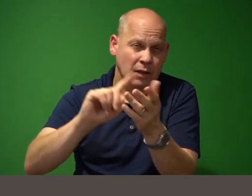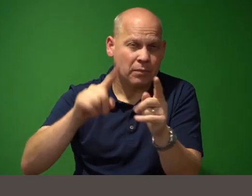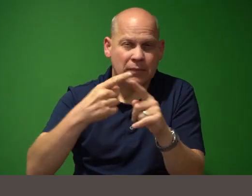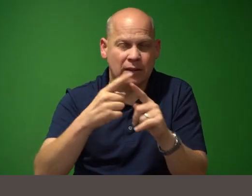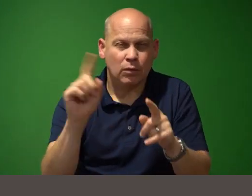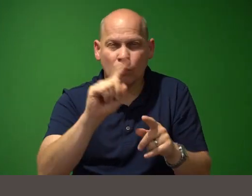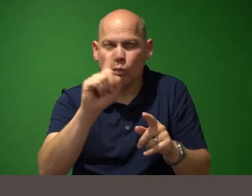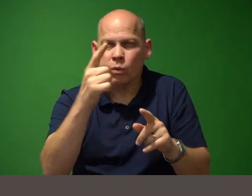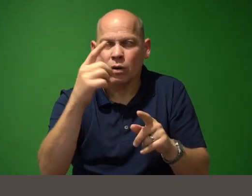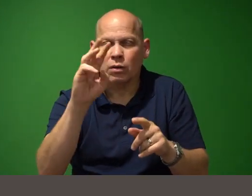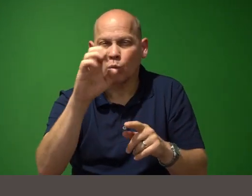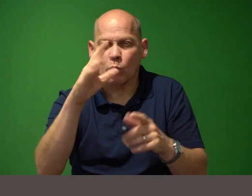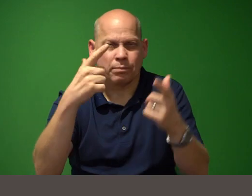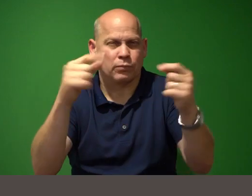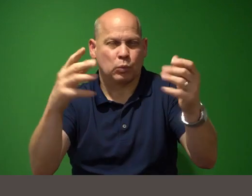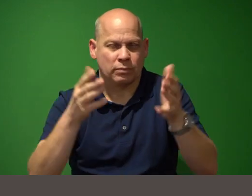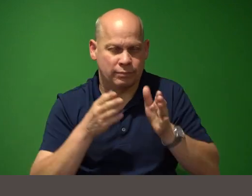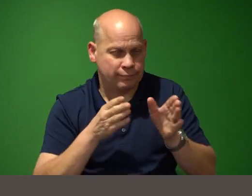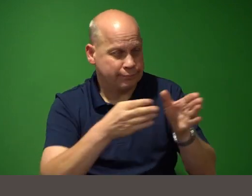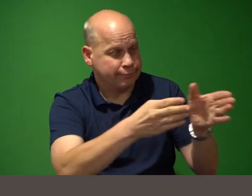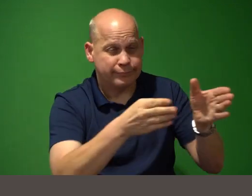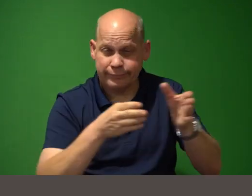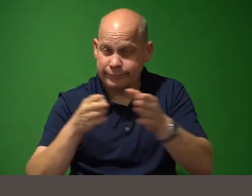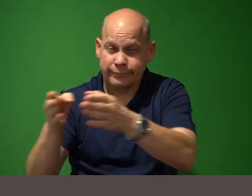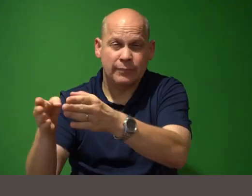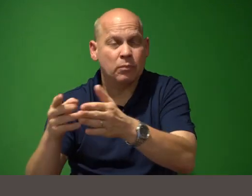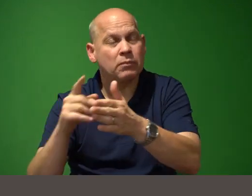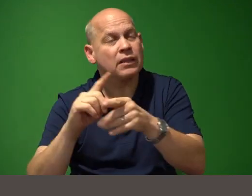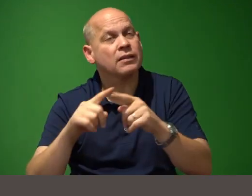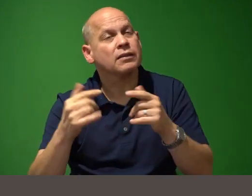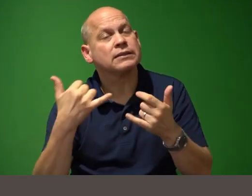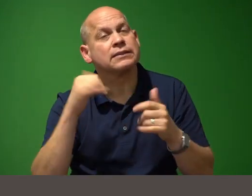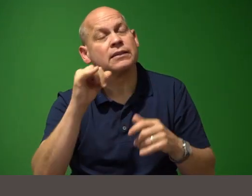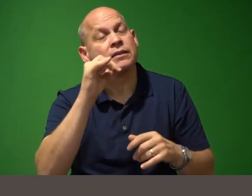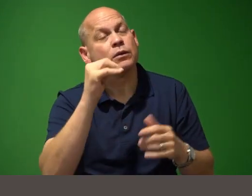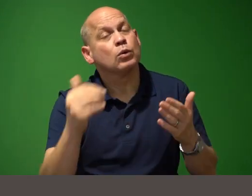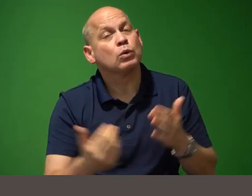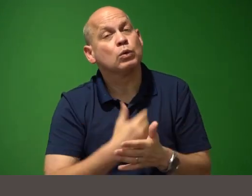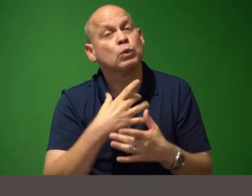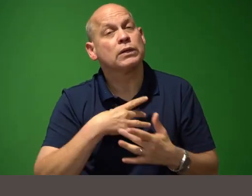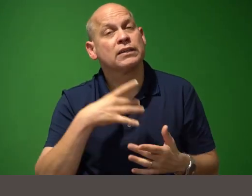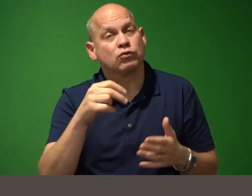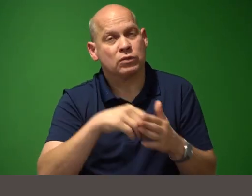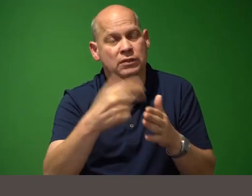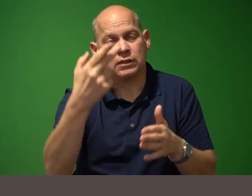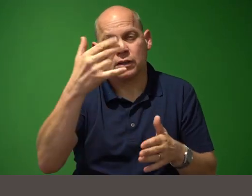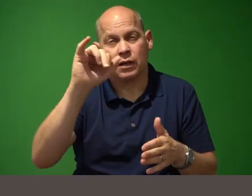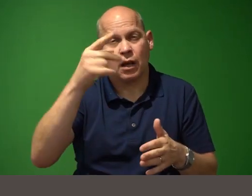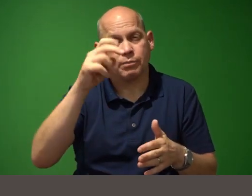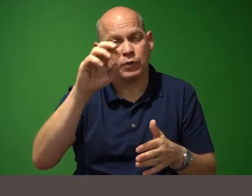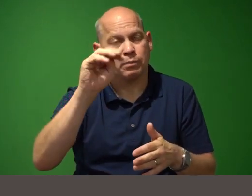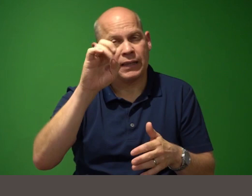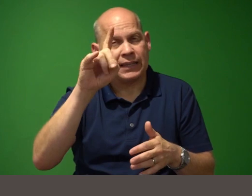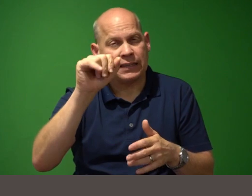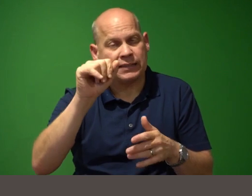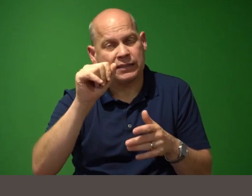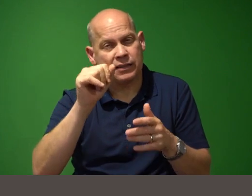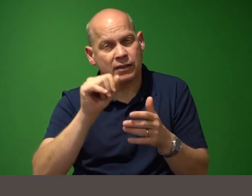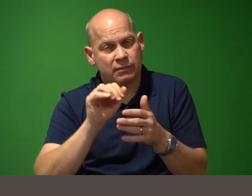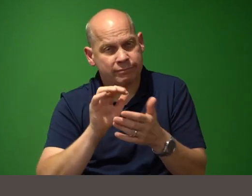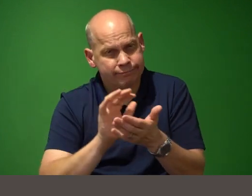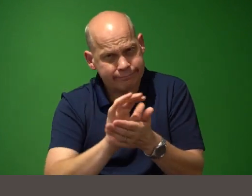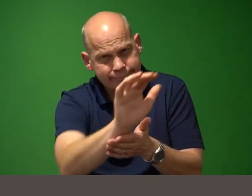there's been a renewed interest at least in hypermedia driven applications so instead of a